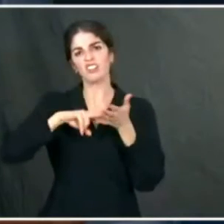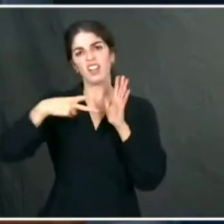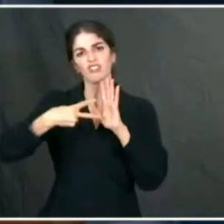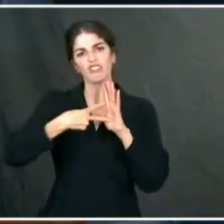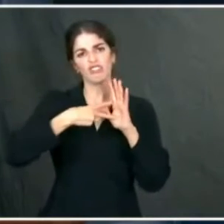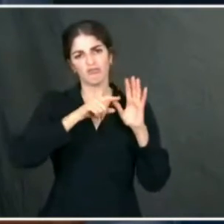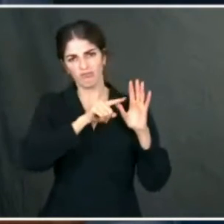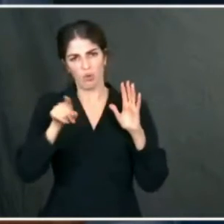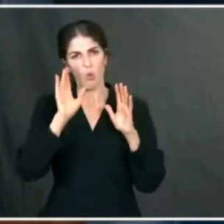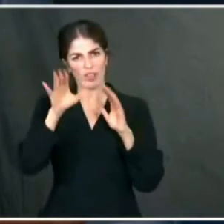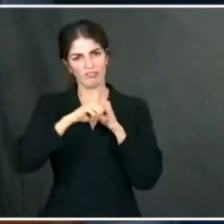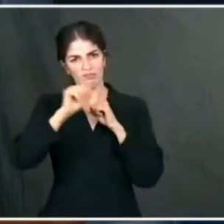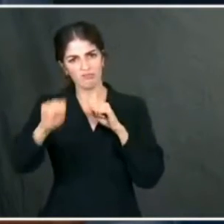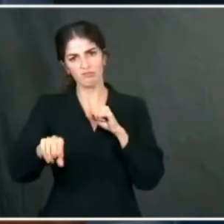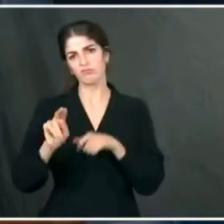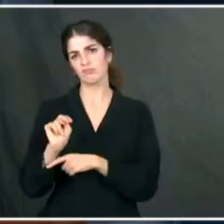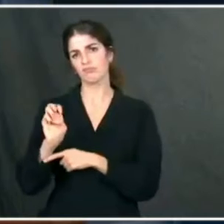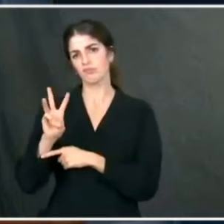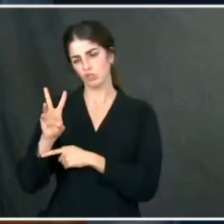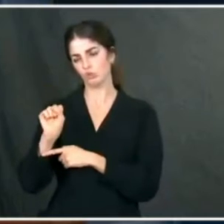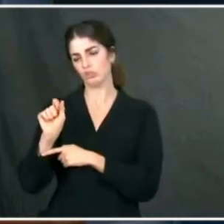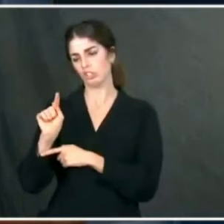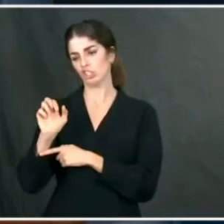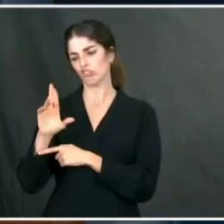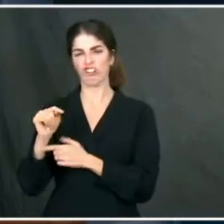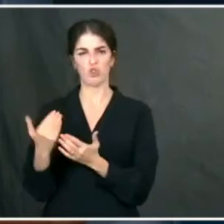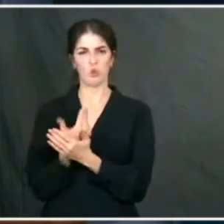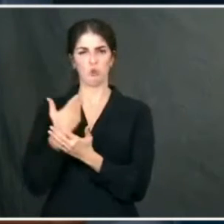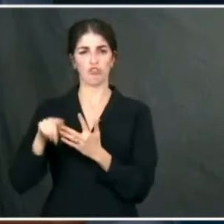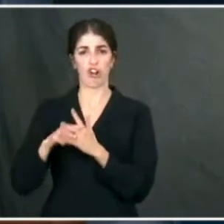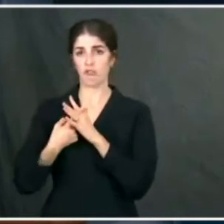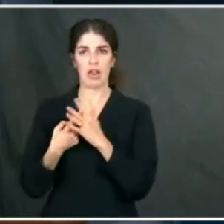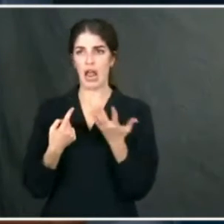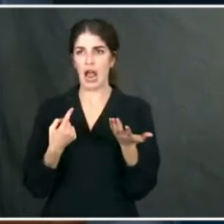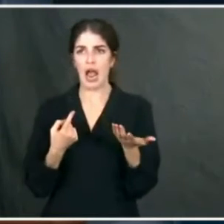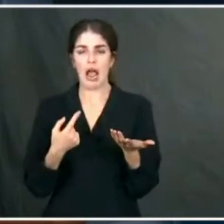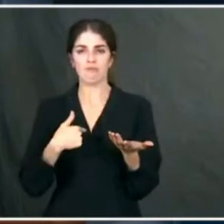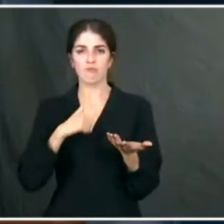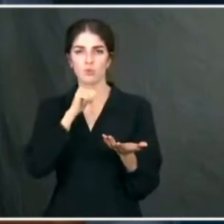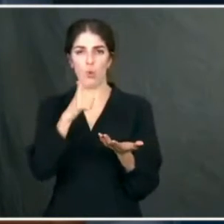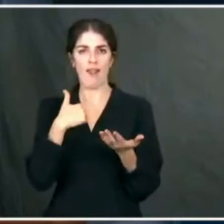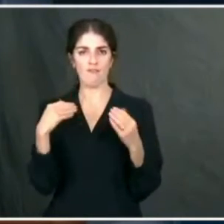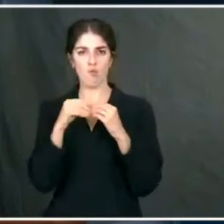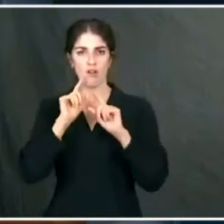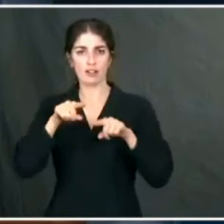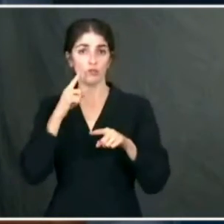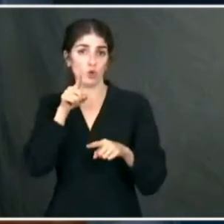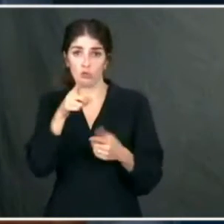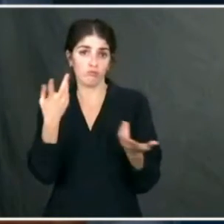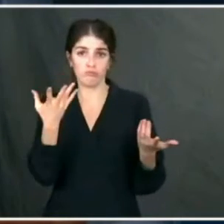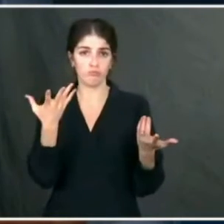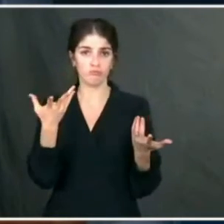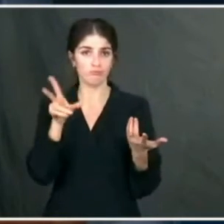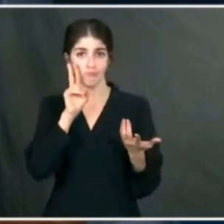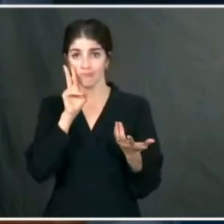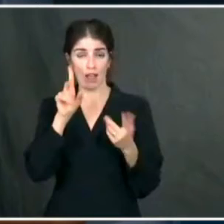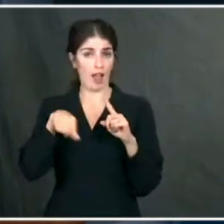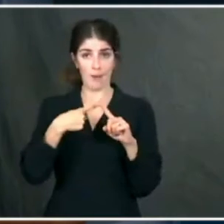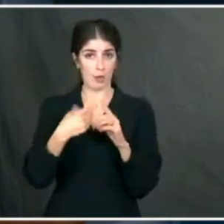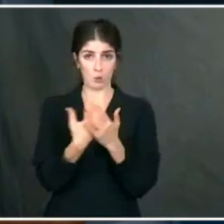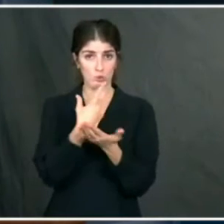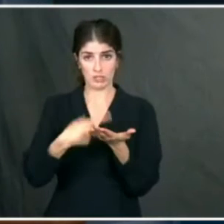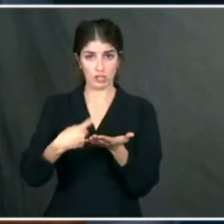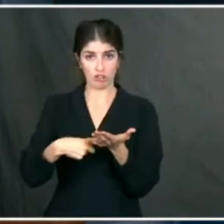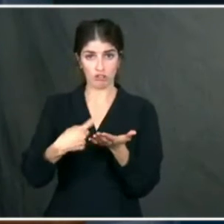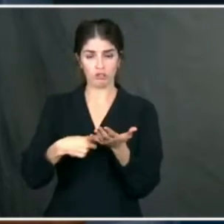extending New START. I don't have any calls to read out for you, but I can check and see if any notifications or discussions have happened this